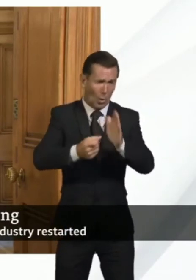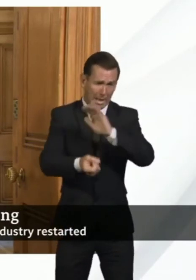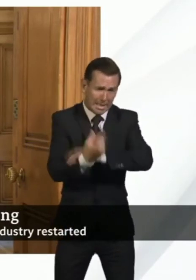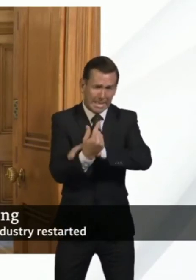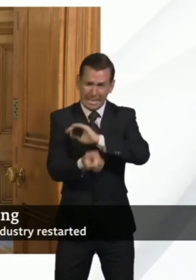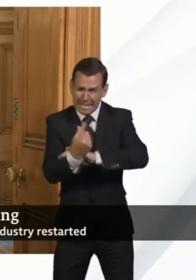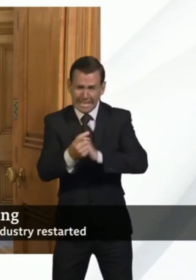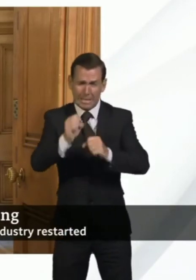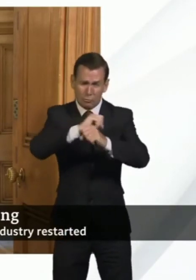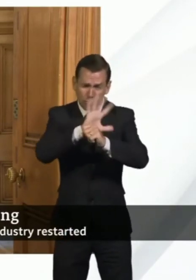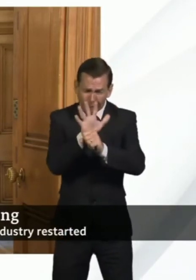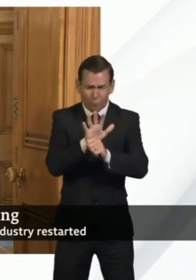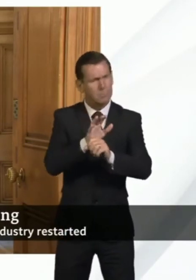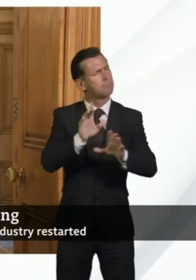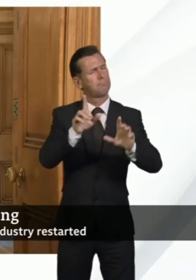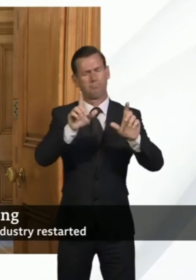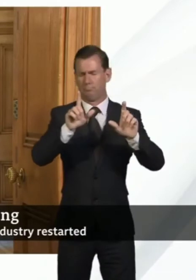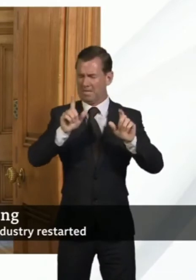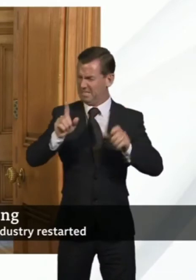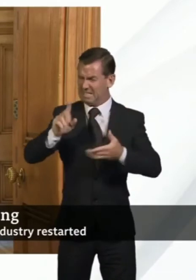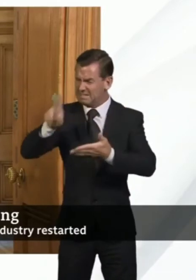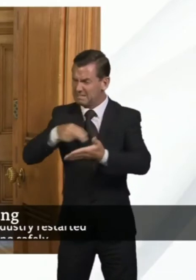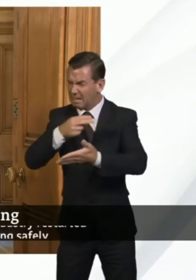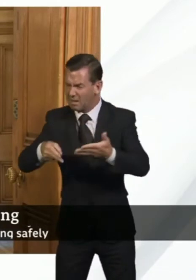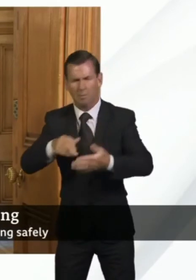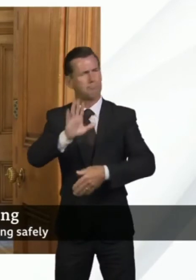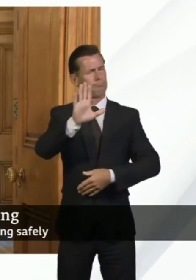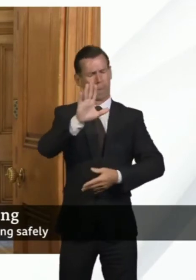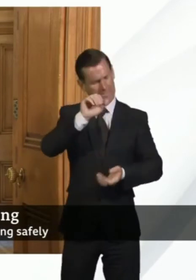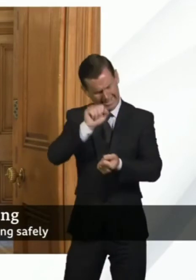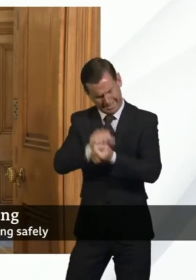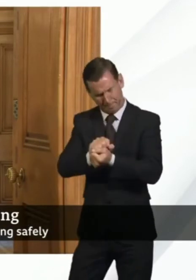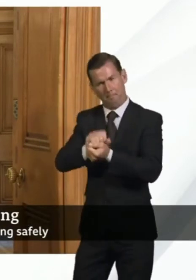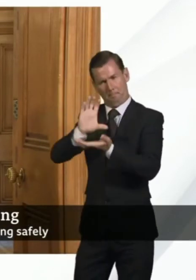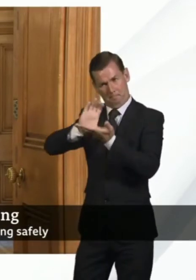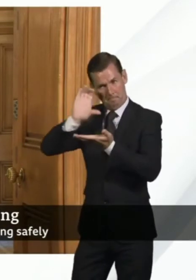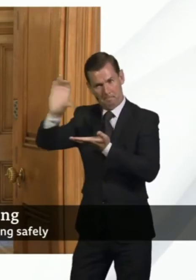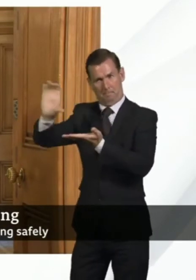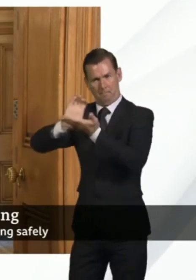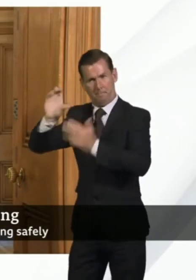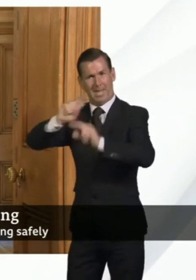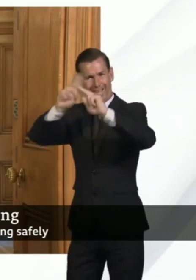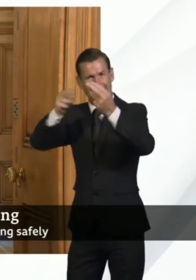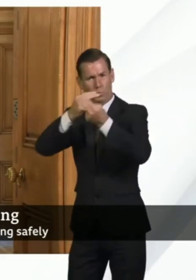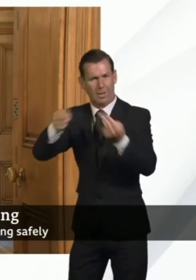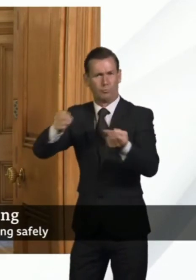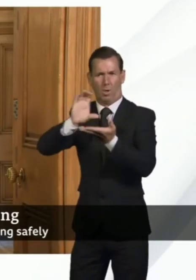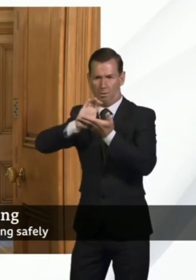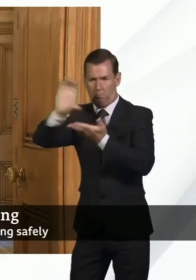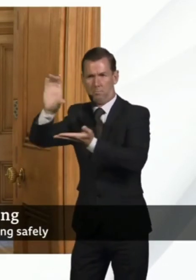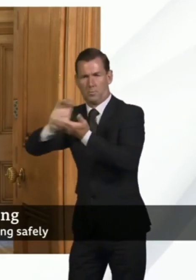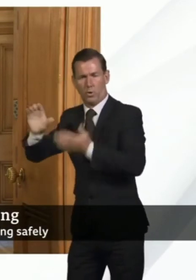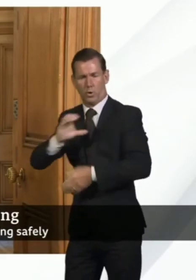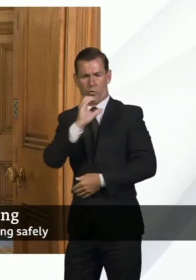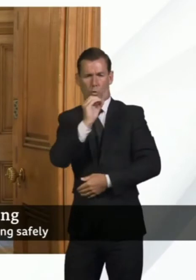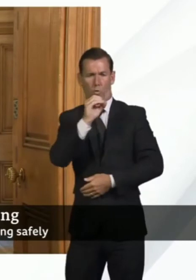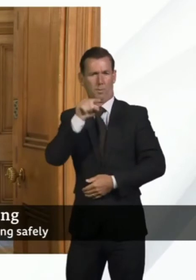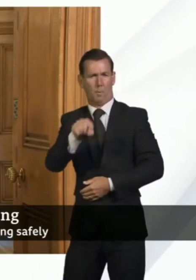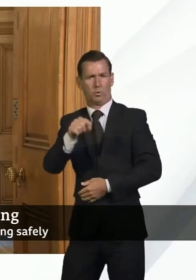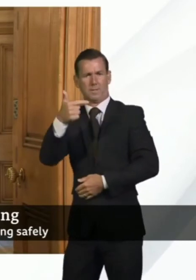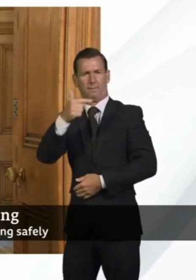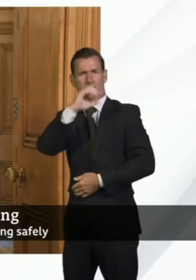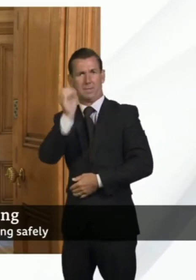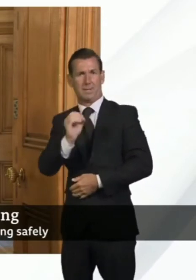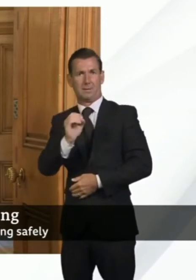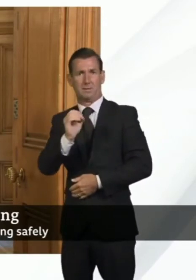coronavirus and all the pressures on public spending, we are maintaining that commitment. And I know there's a lot of concern about whether poorer nations are